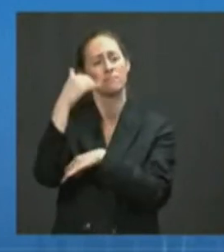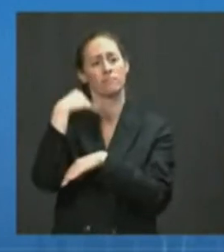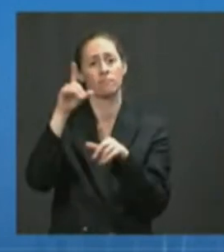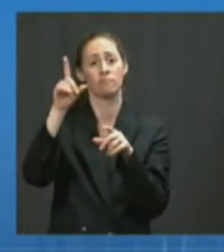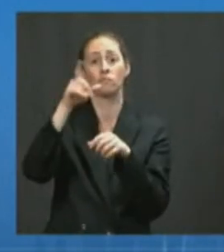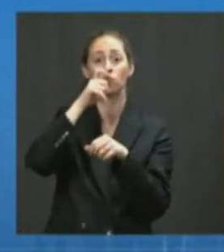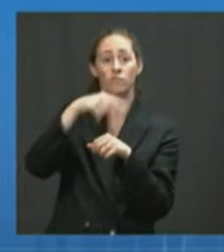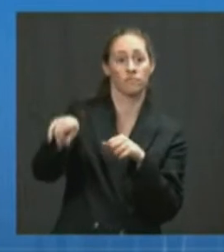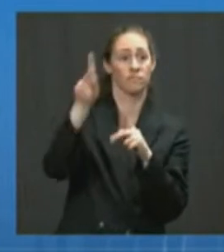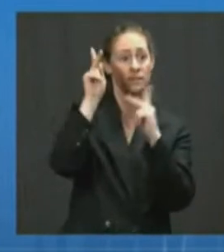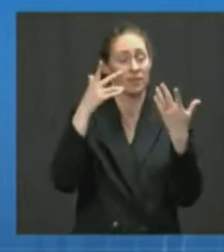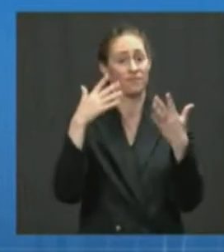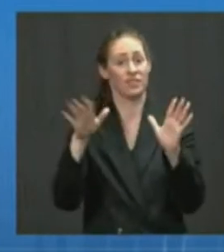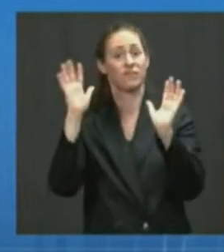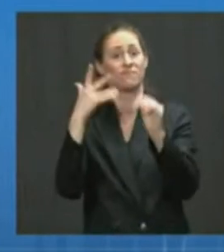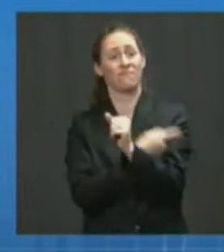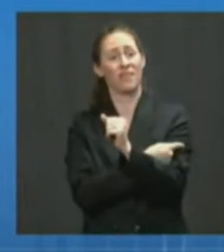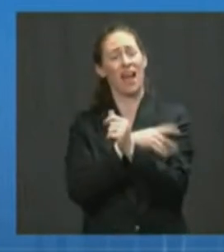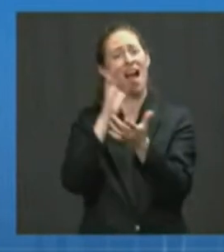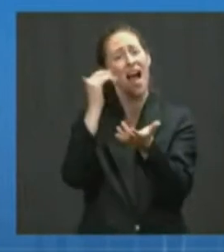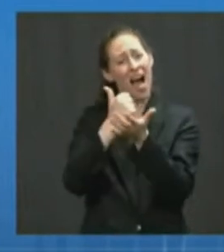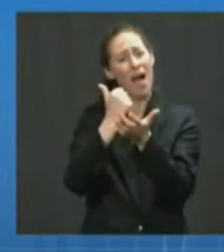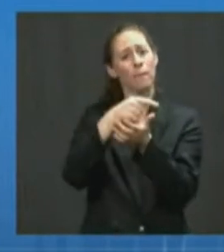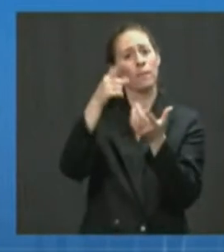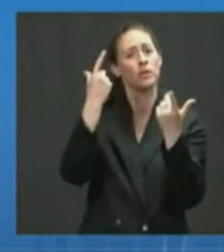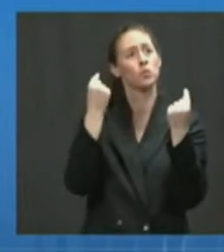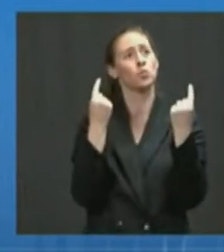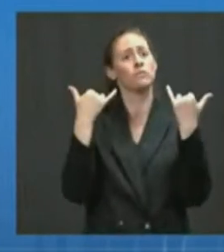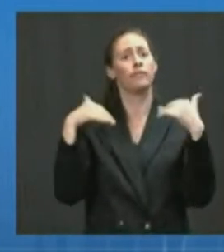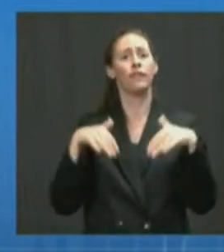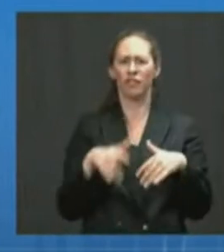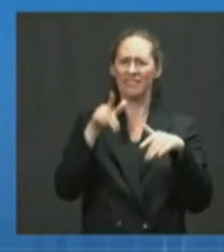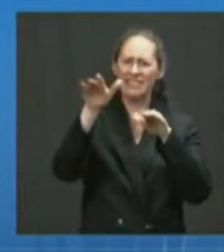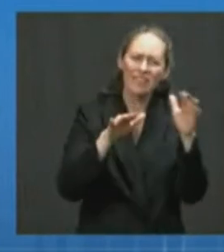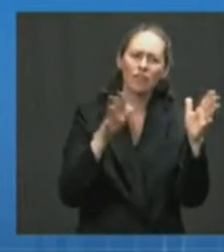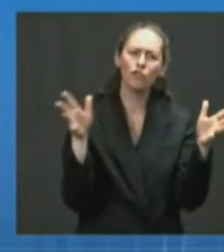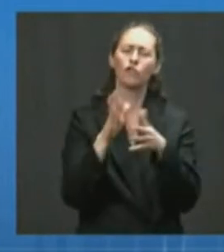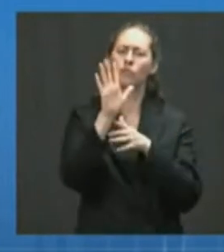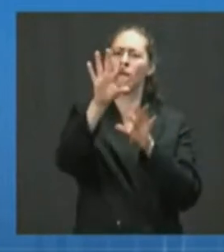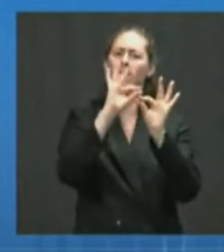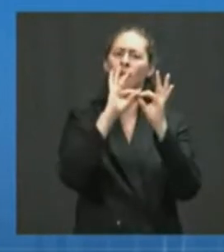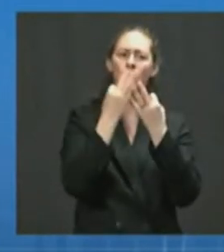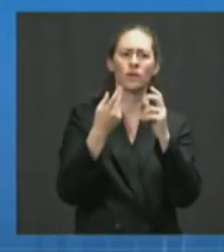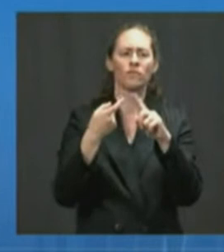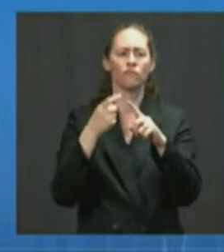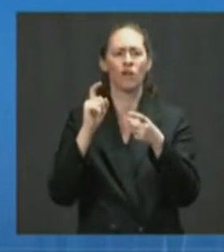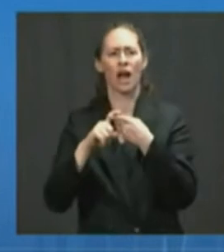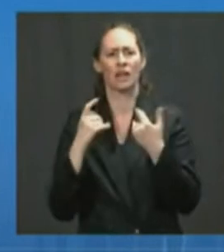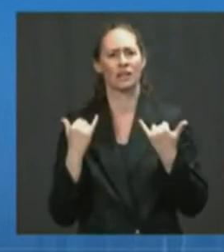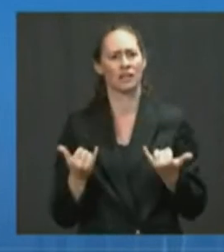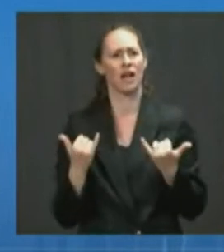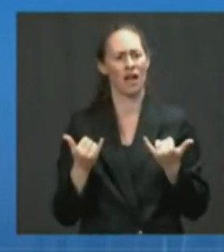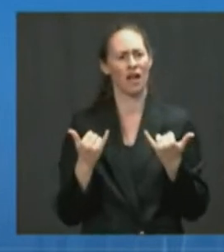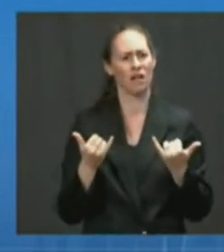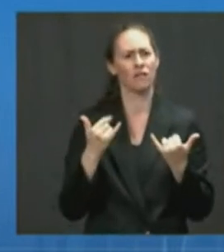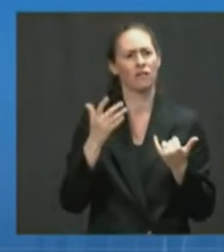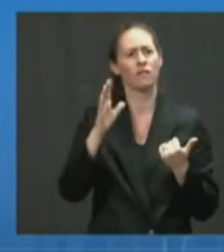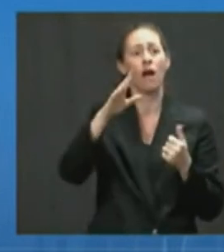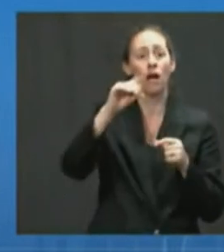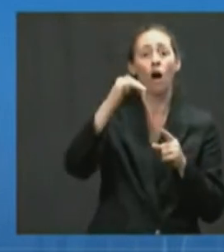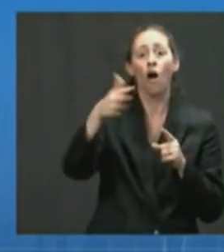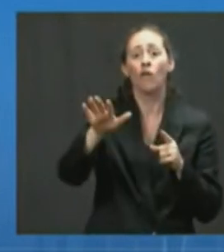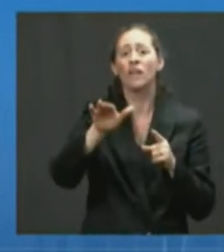their family and friends vaccinated. And the importance of this last item, family and friends talking to family and friends, is